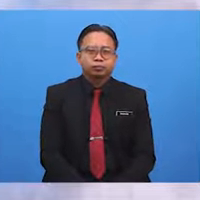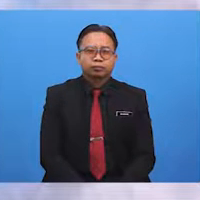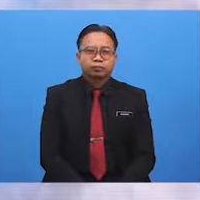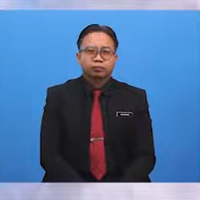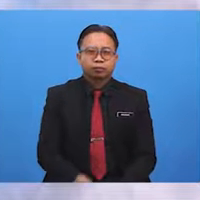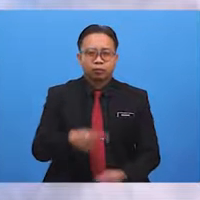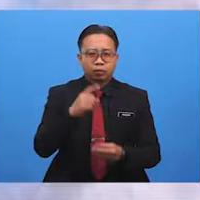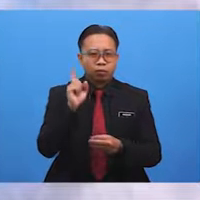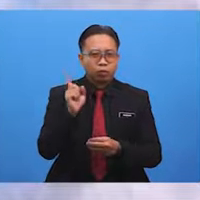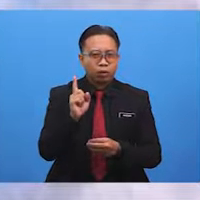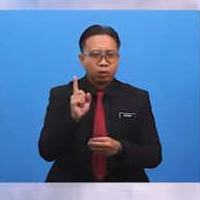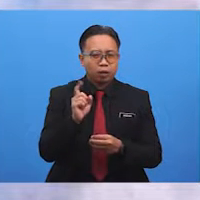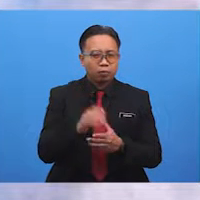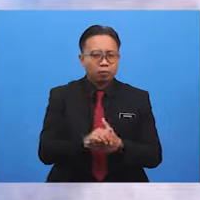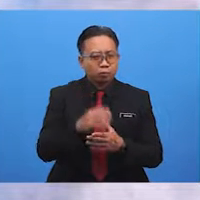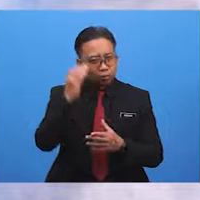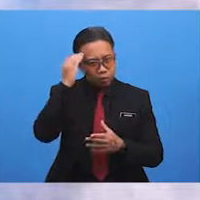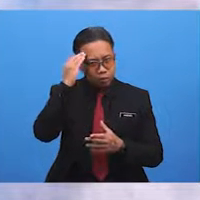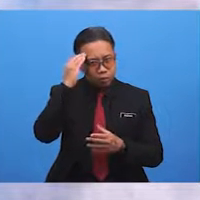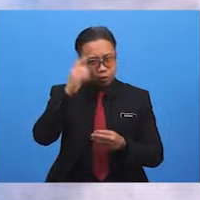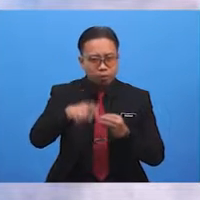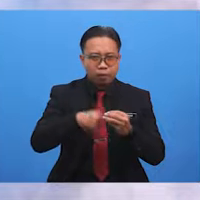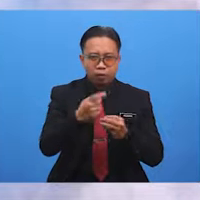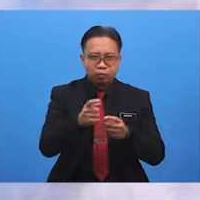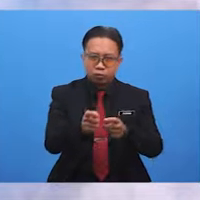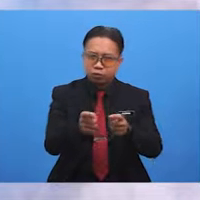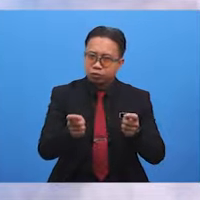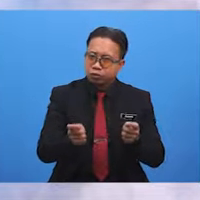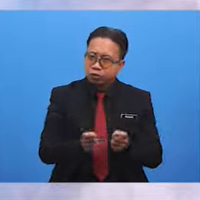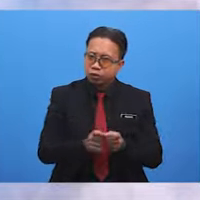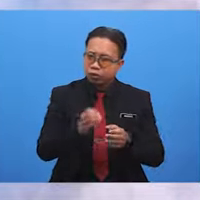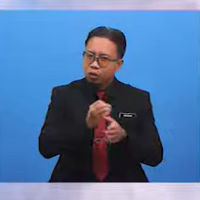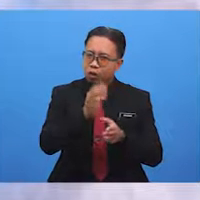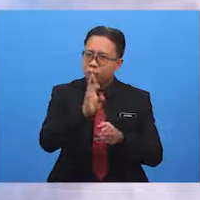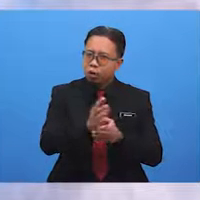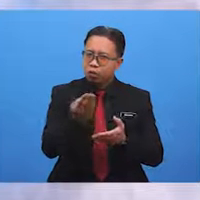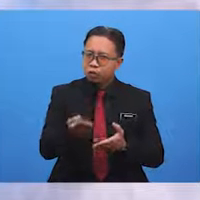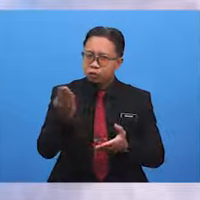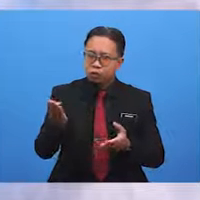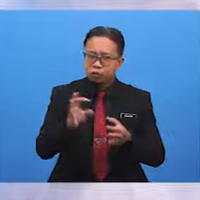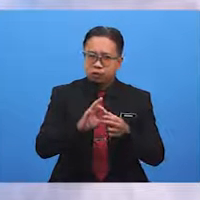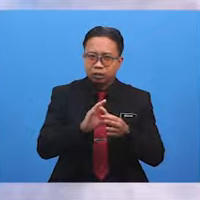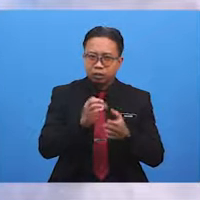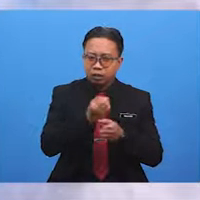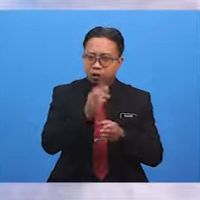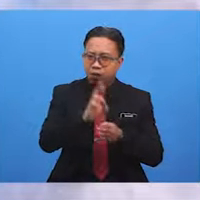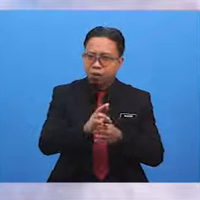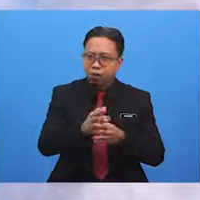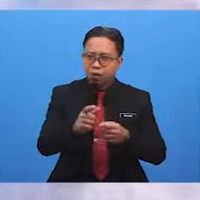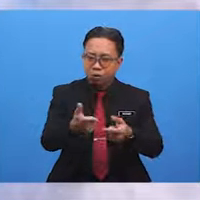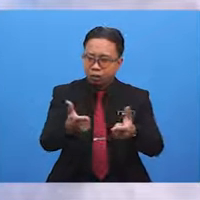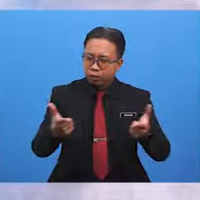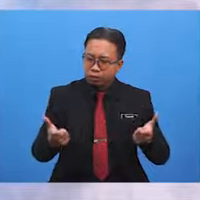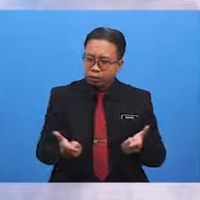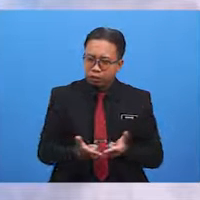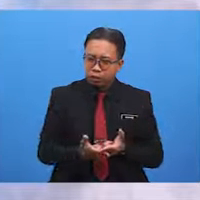When we want to know the position of something or a location, we use the word